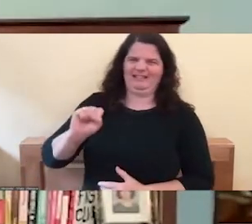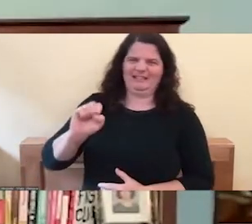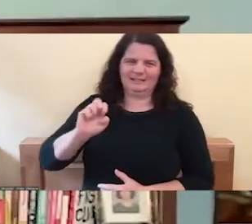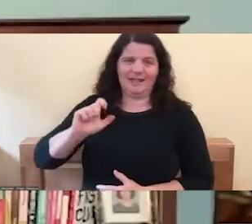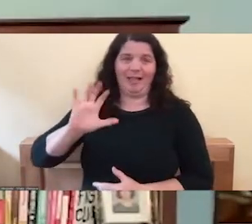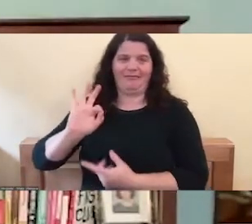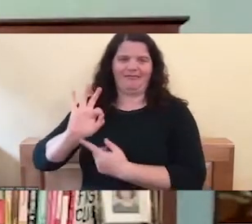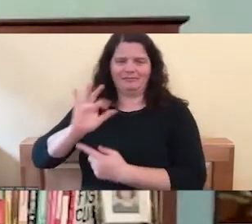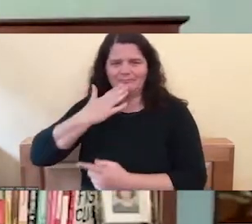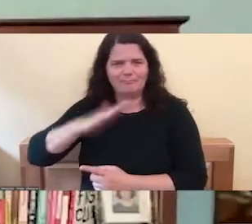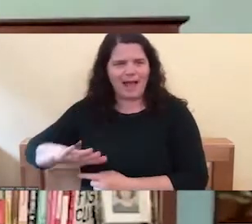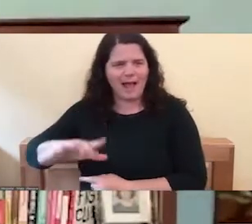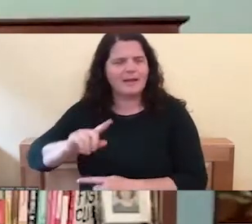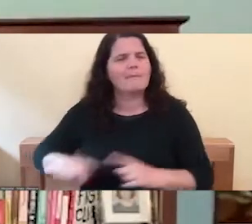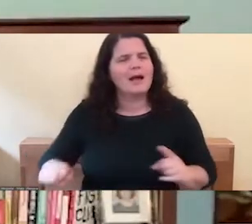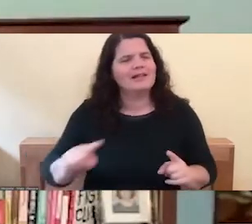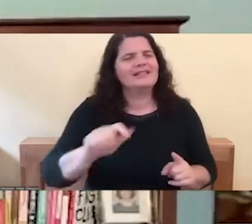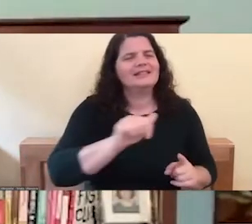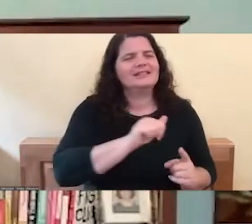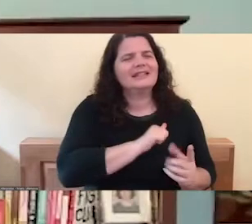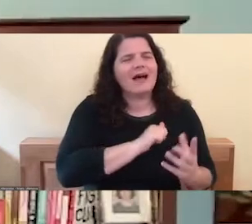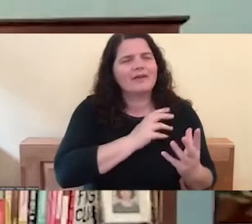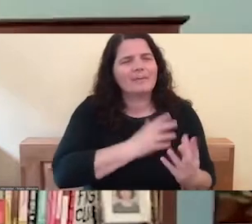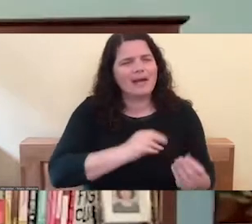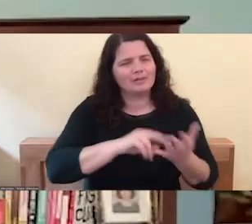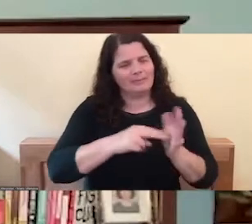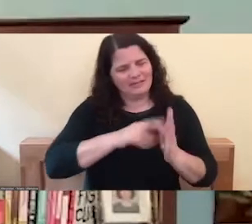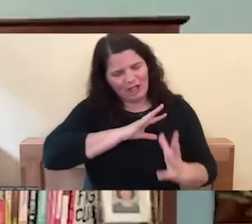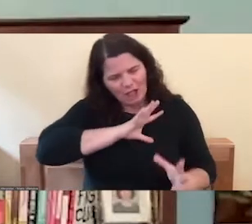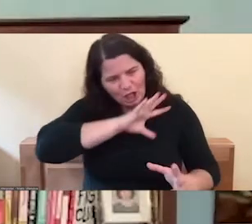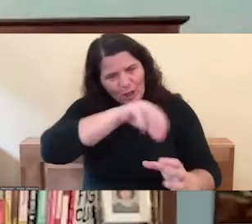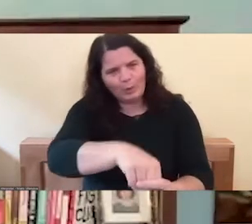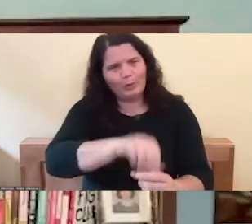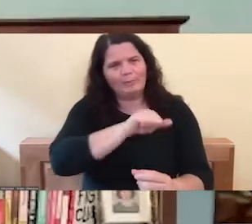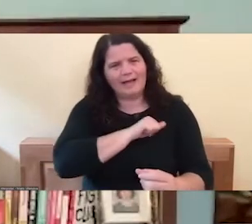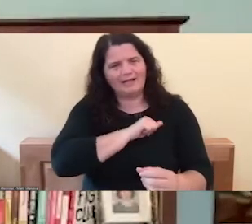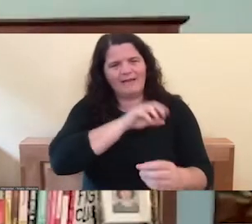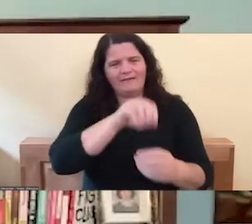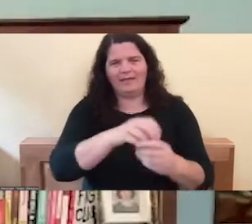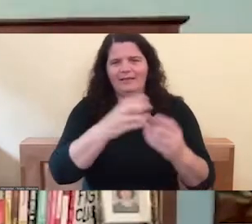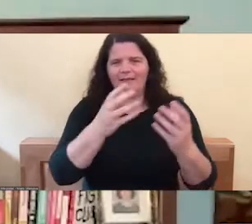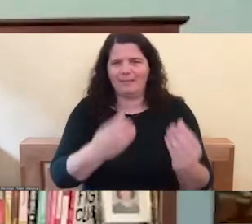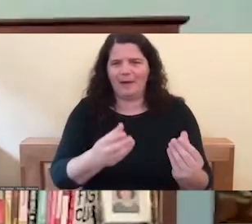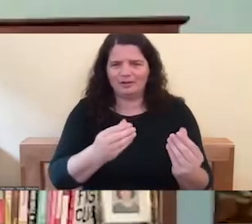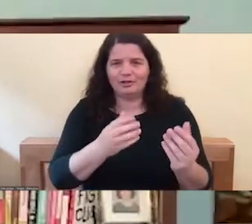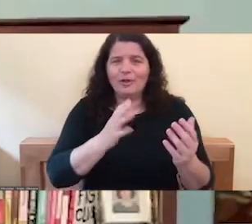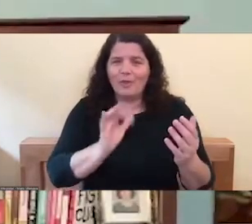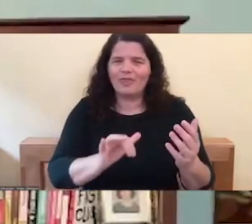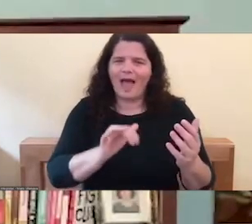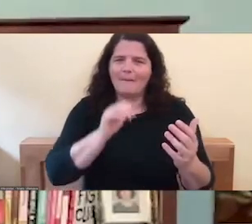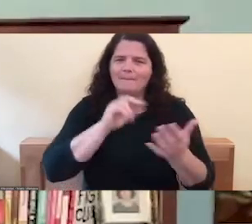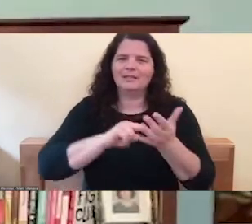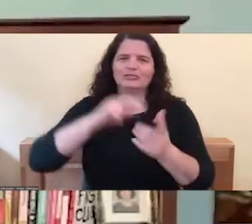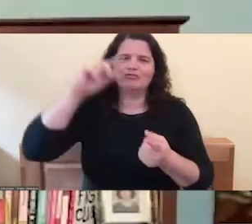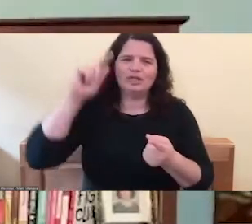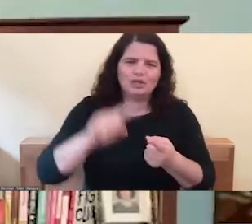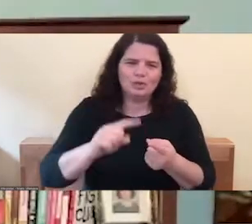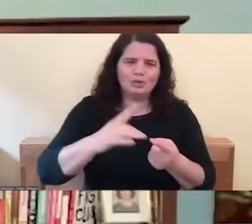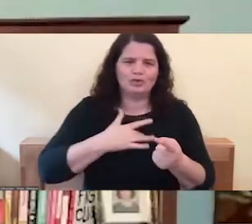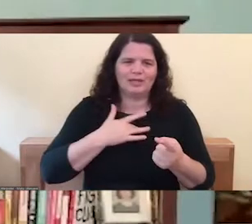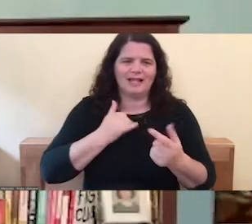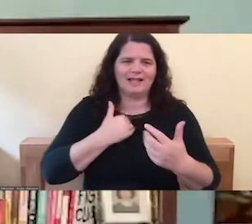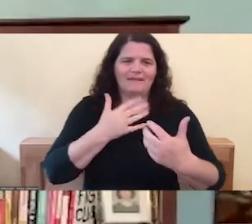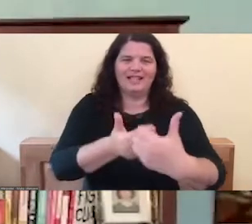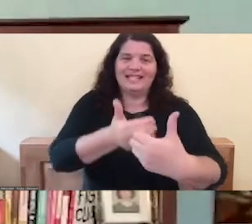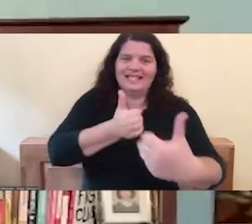compassion. You aren't differentiating yourself. That actually reduces the sense of separate self. And the research supports that. And